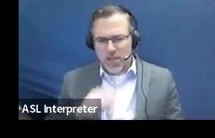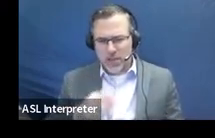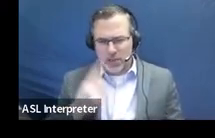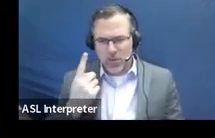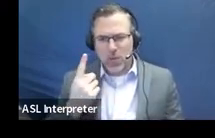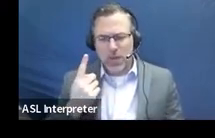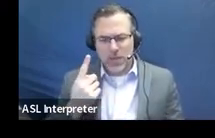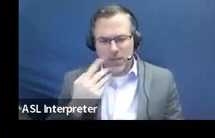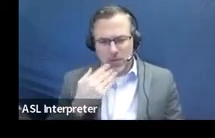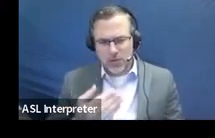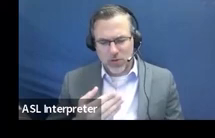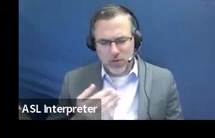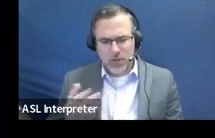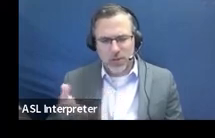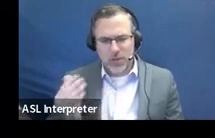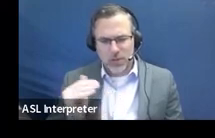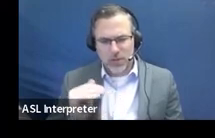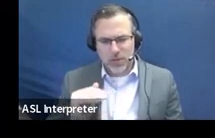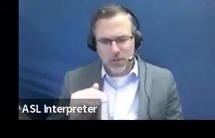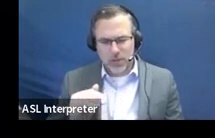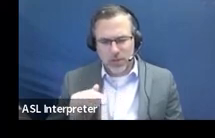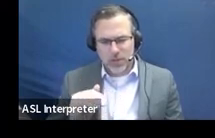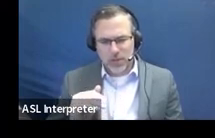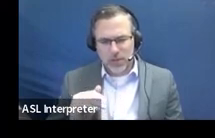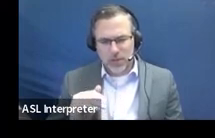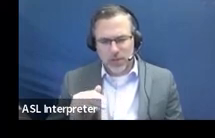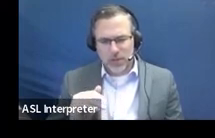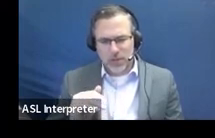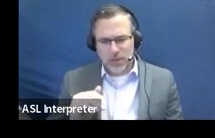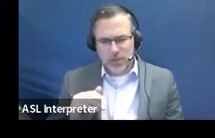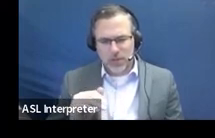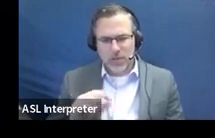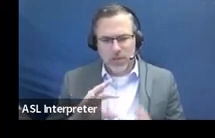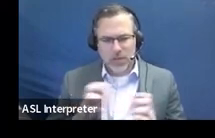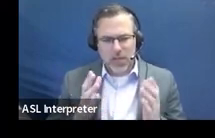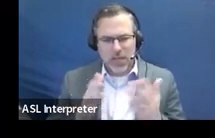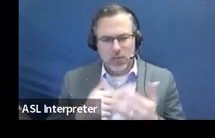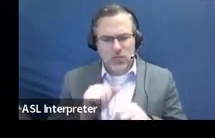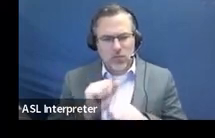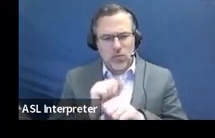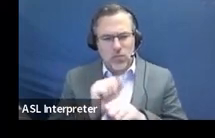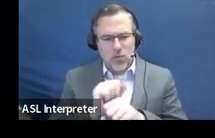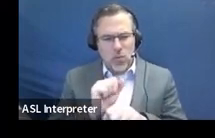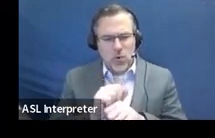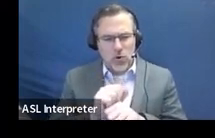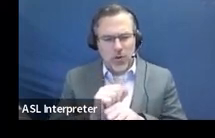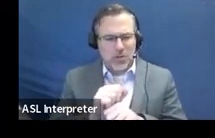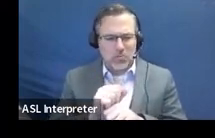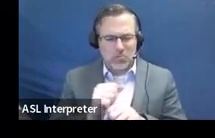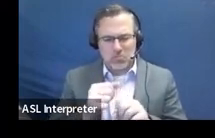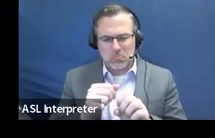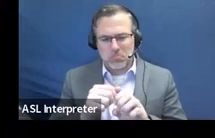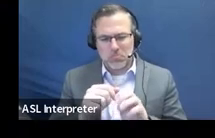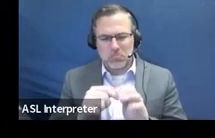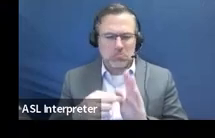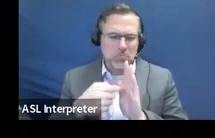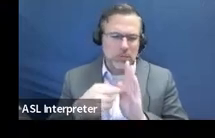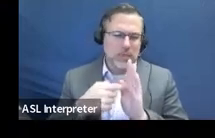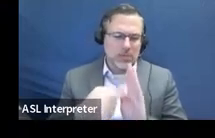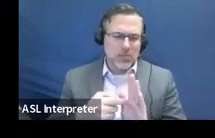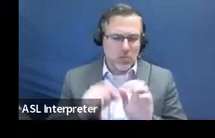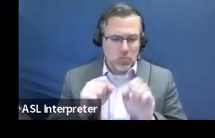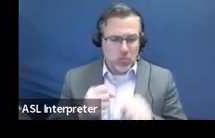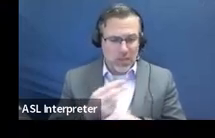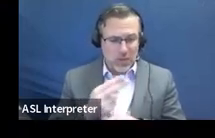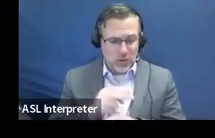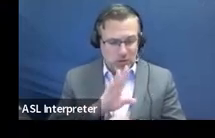always a good thing. Um, classroom work samples, we can use work students do.